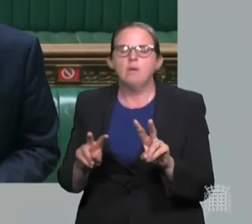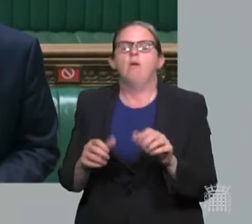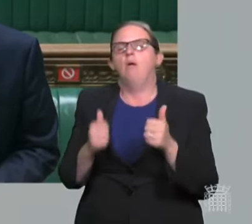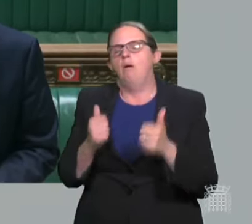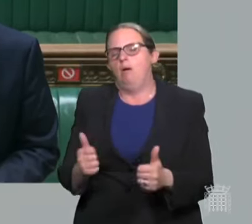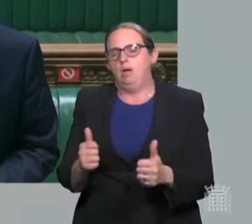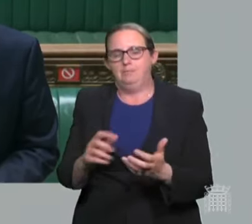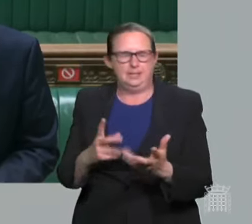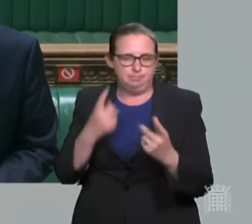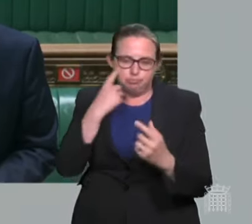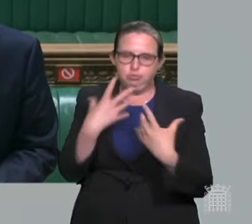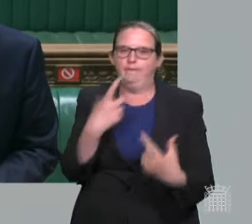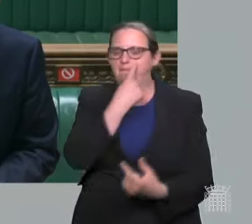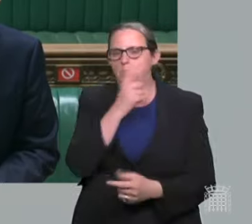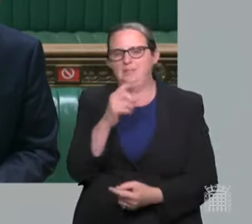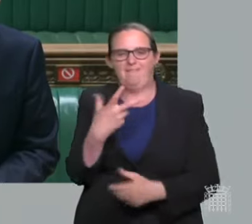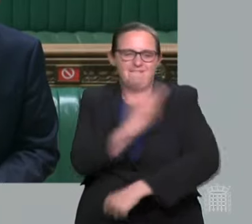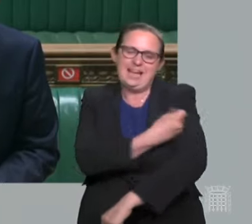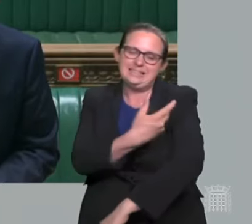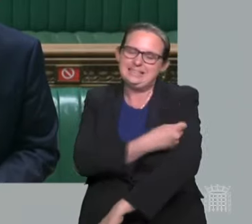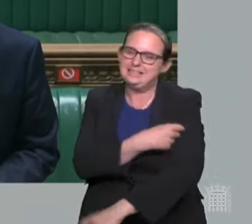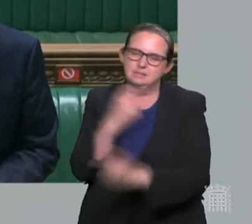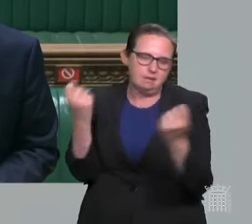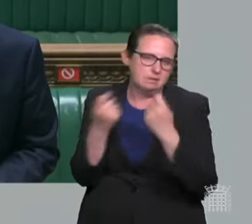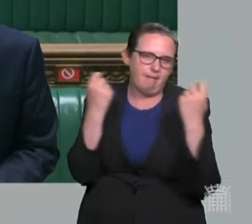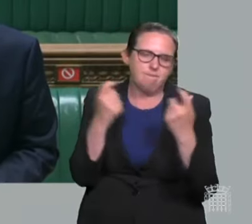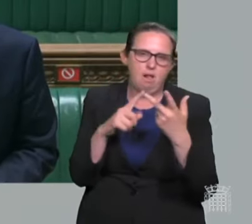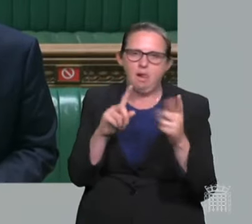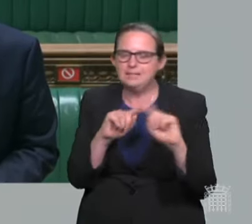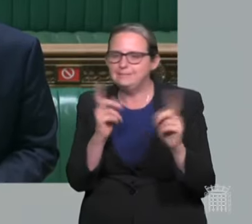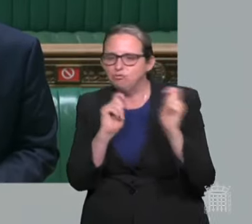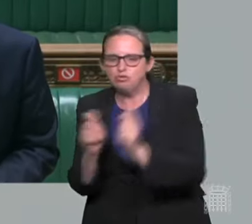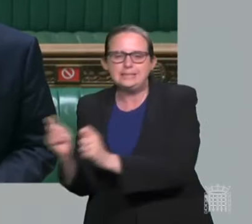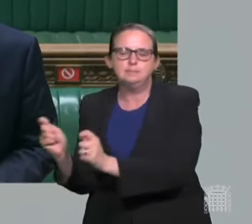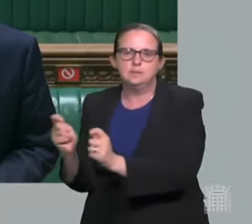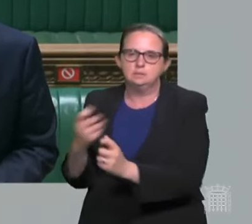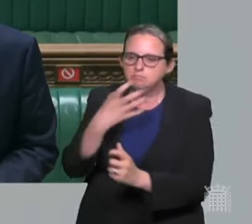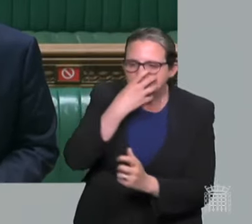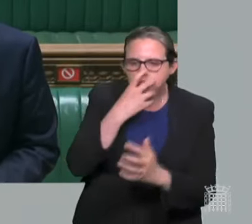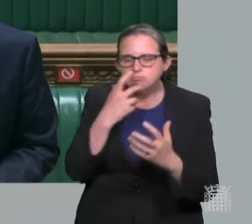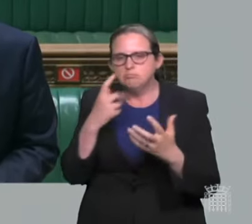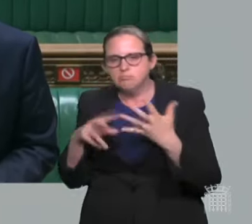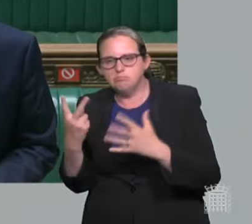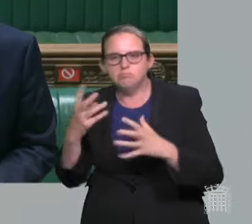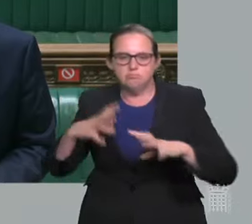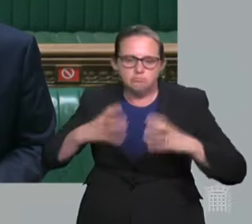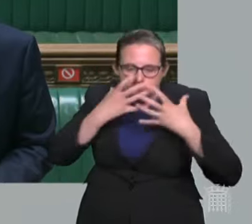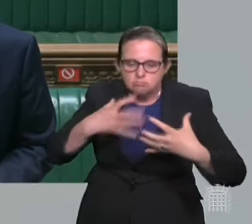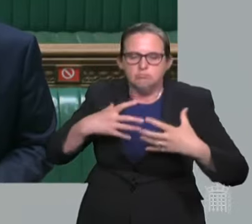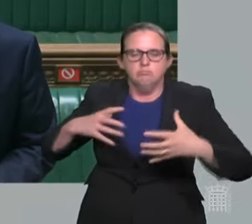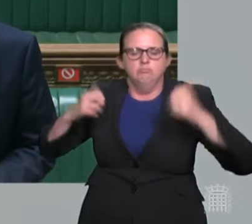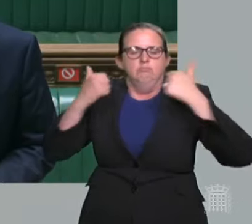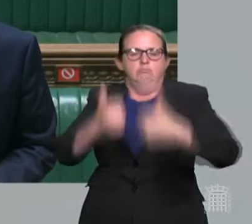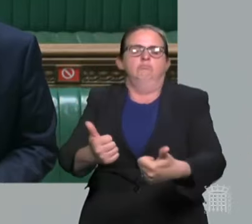the vaccines have worked alongside the treatments that we now have, that we didn't have a year or so ago. And it has